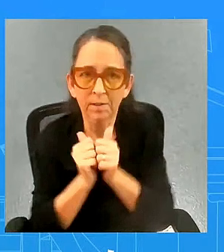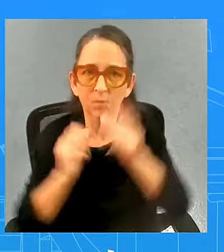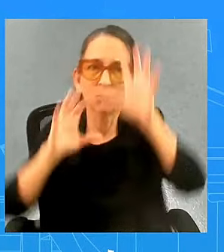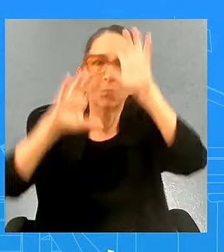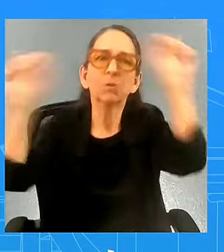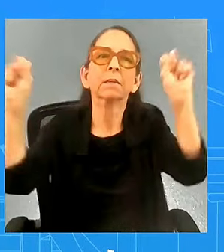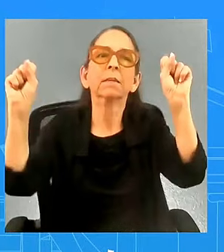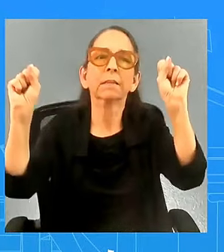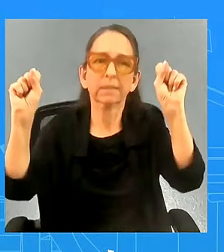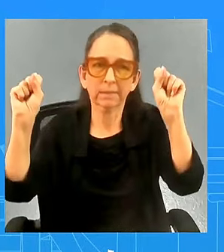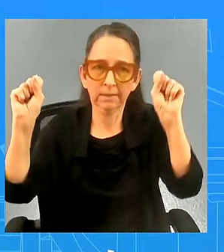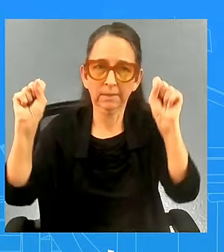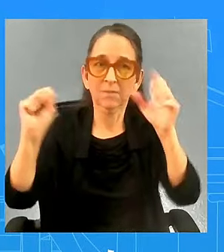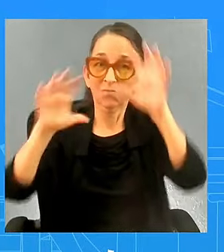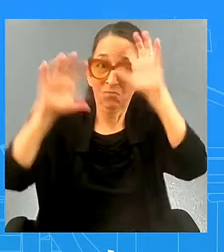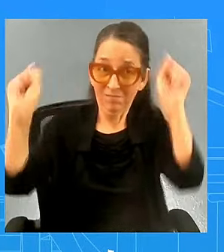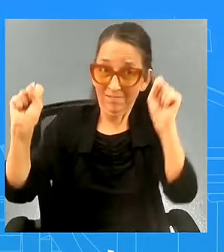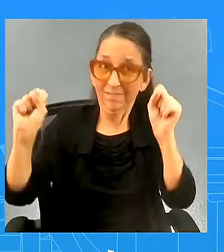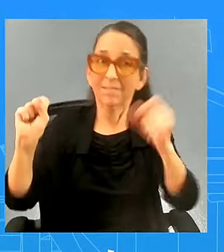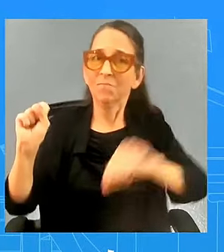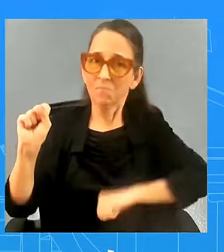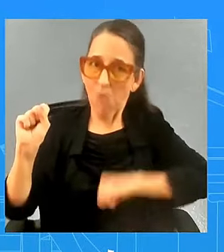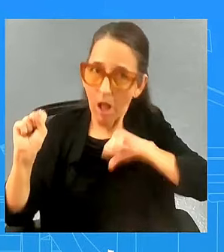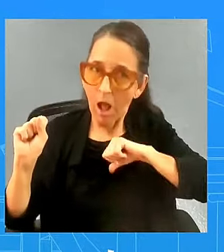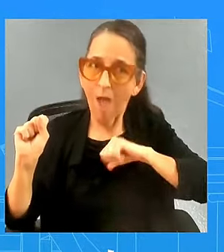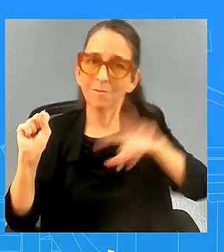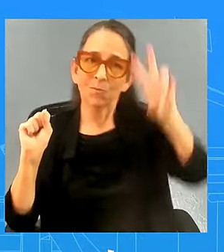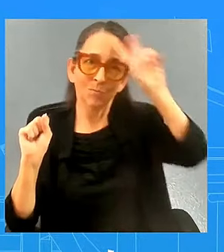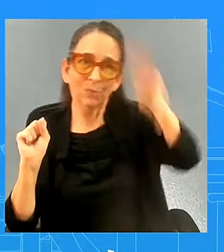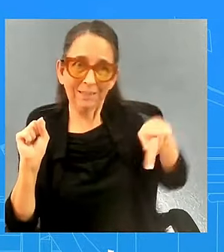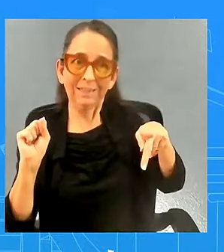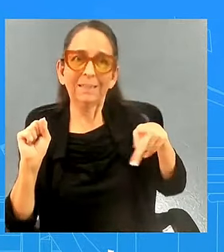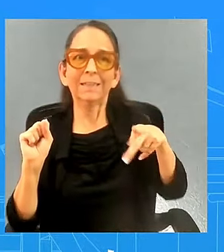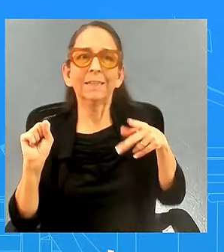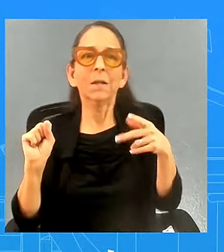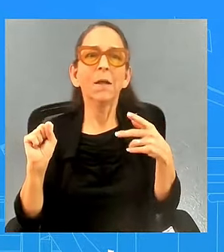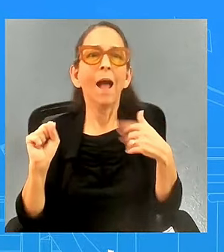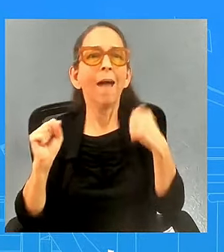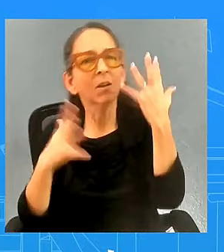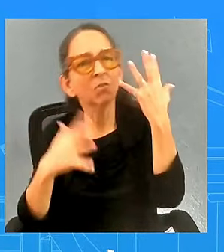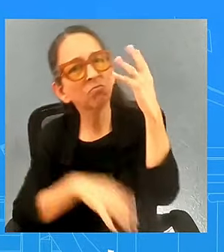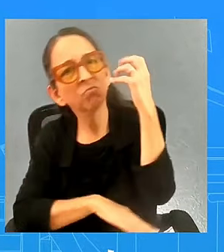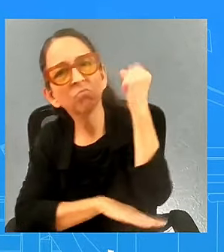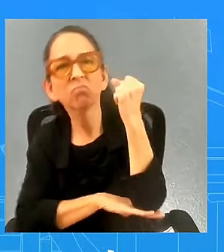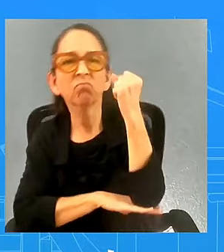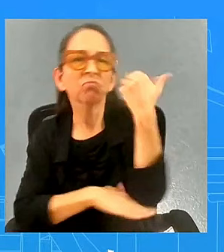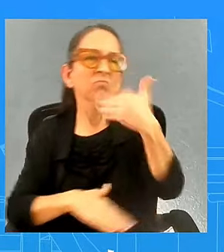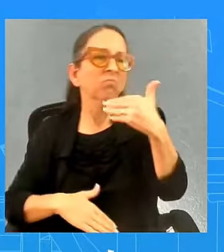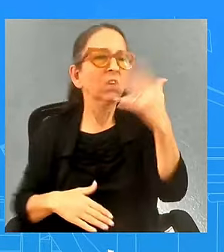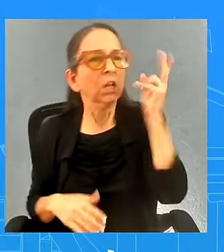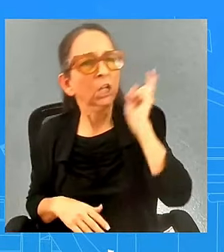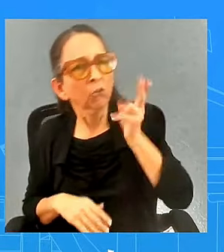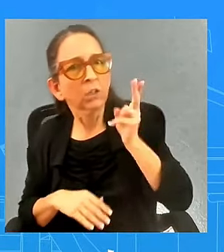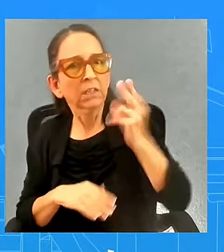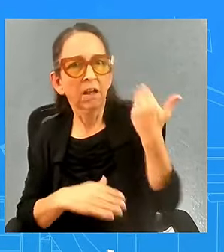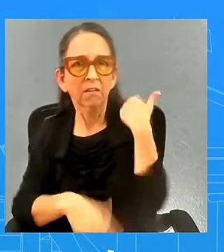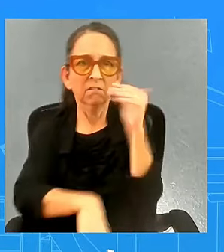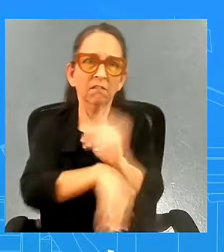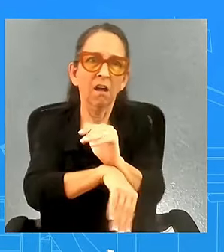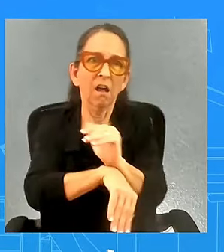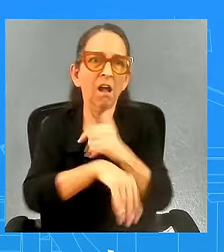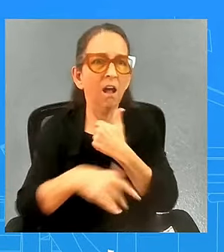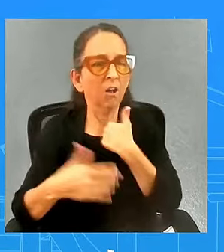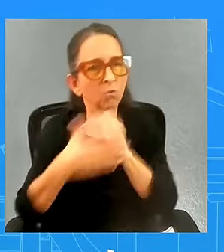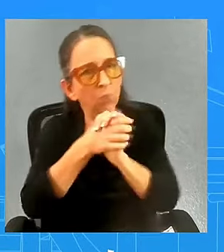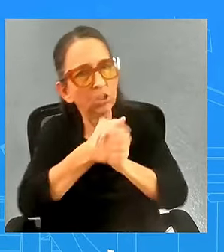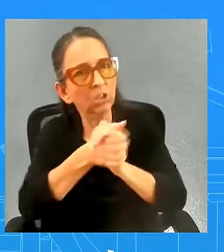proud of the vice president she gave a historic a historic speech last night and he certainly wanted to congratulate her so that was after the speech